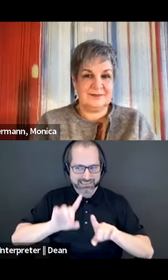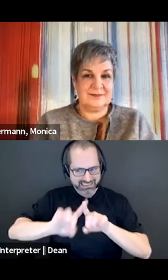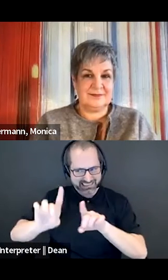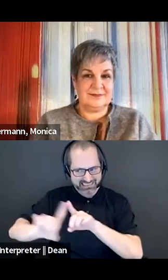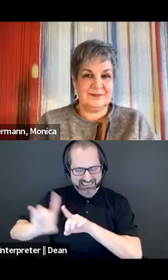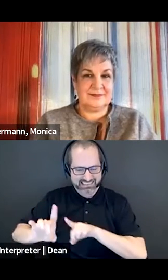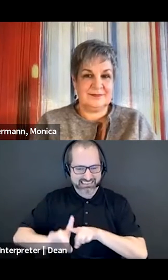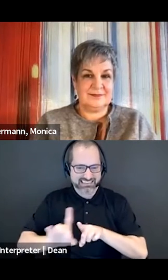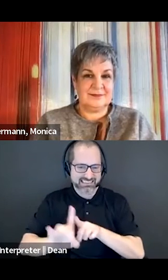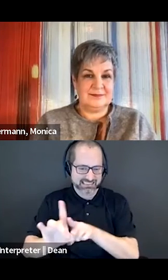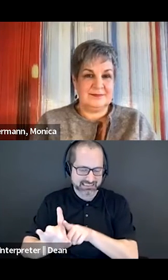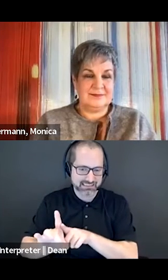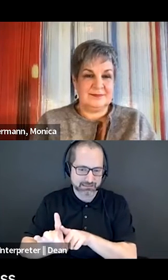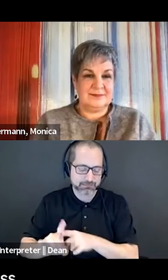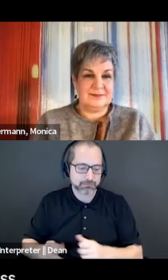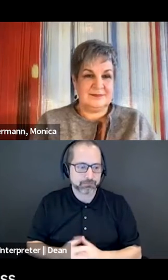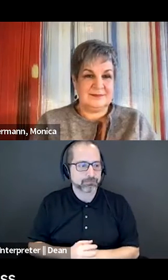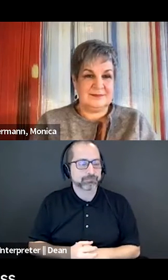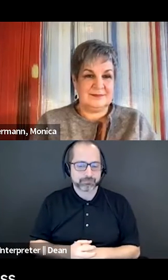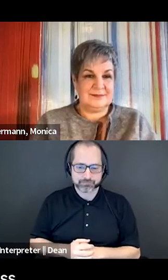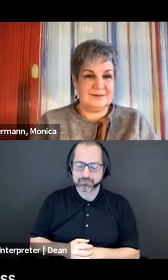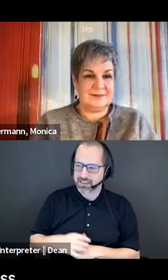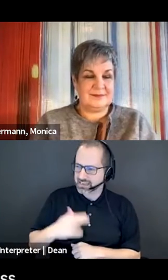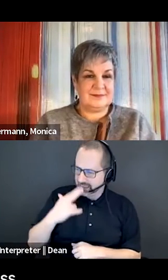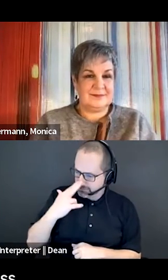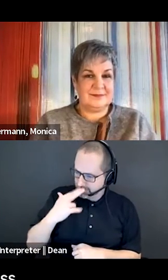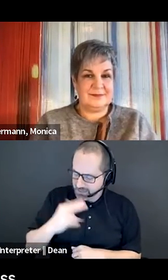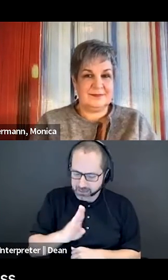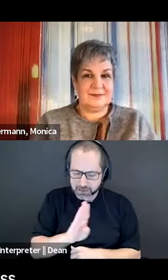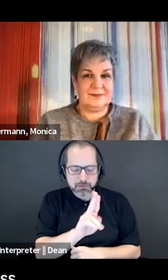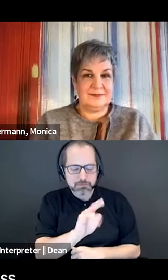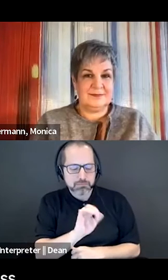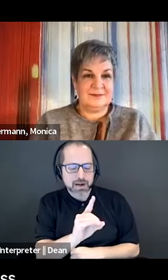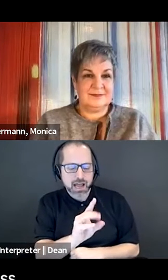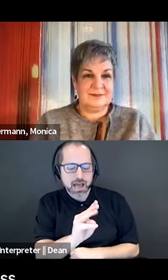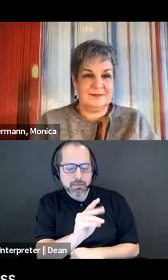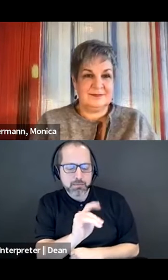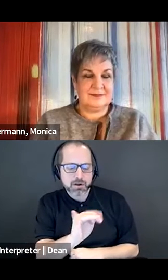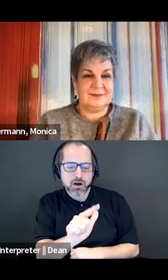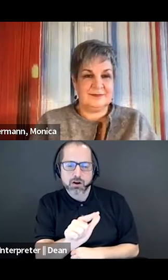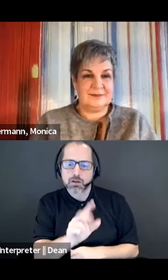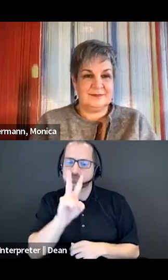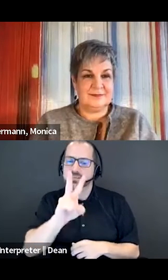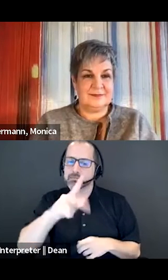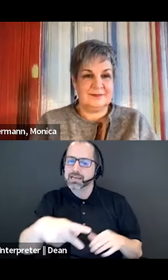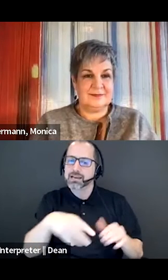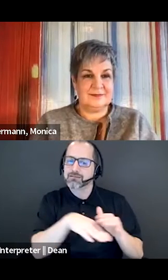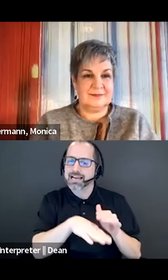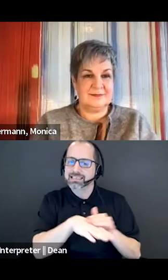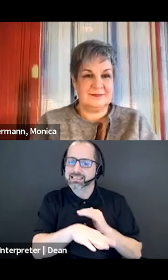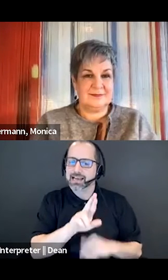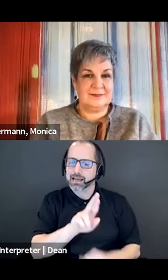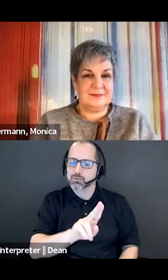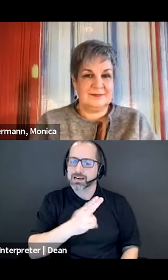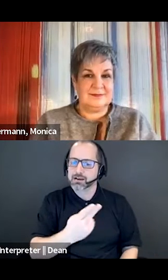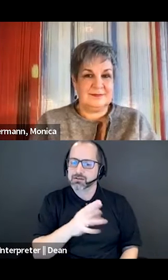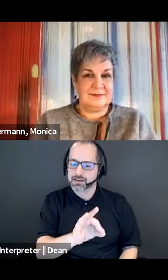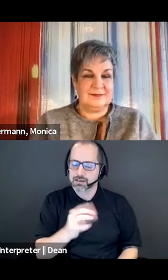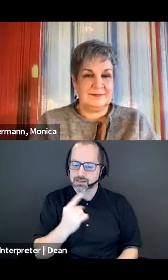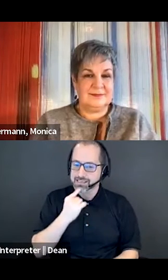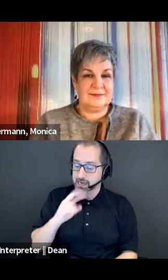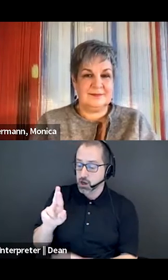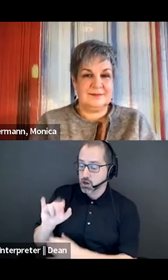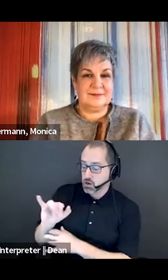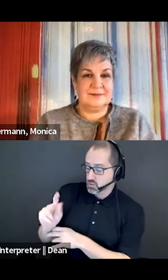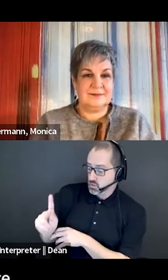Yeah, you know, it's funny, I often think about what Brad McConnell says, the VP of Access Inclusion at Rick Hansen. He'll say that Rick did too good of a job